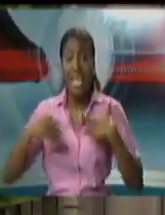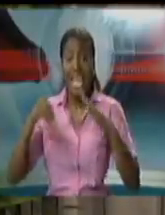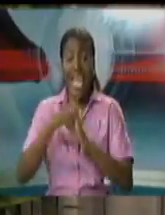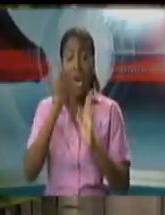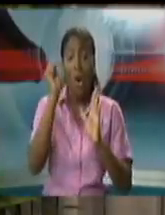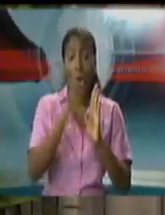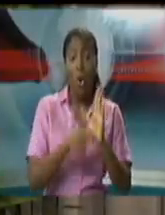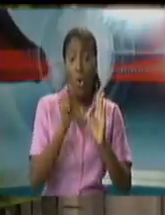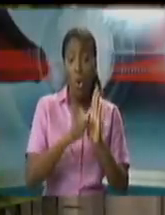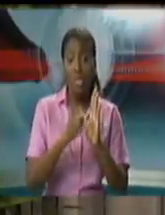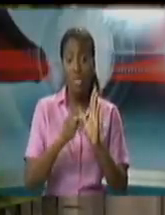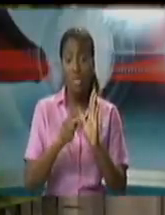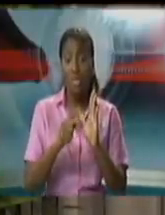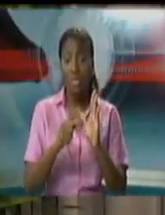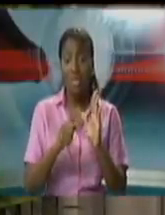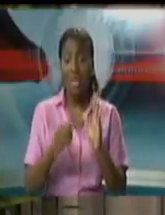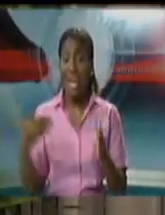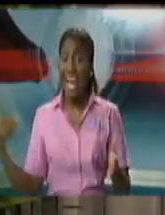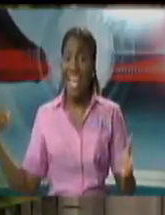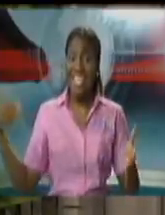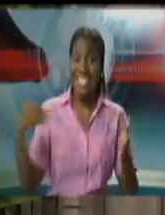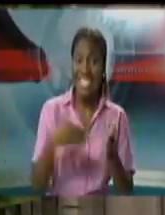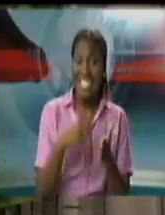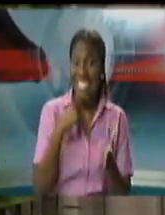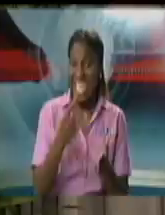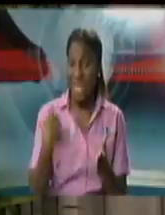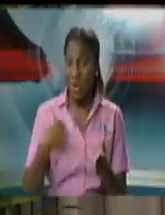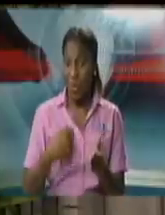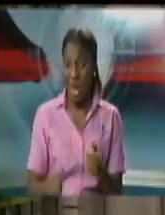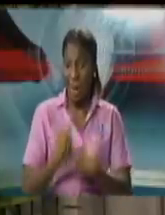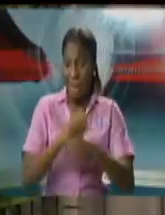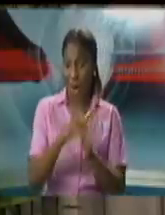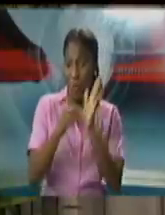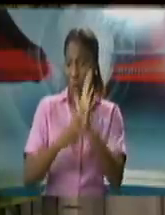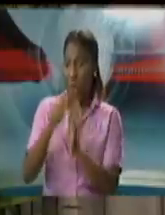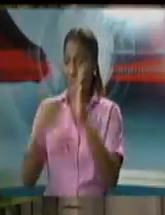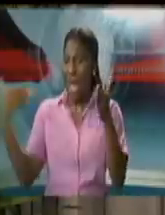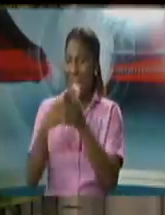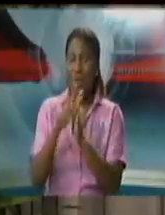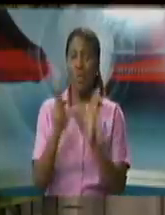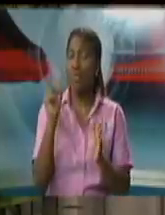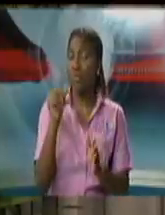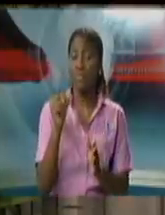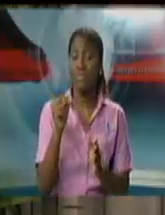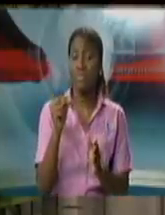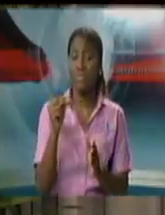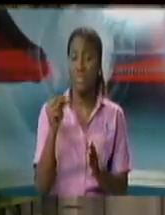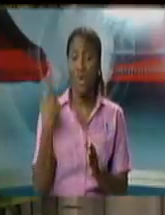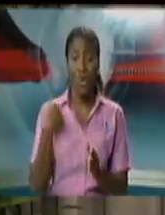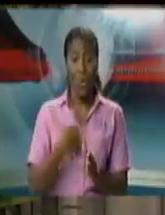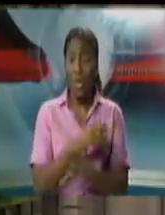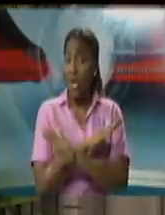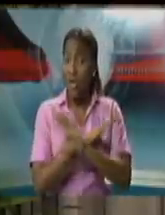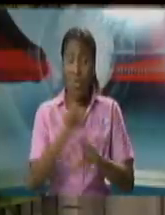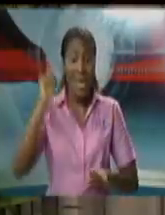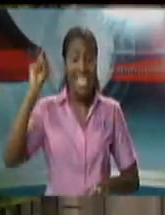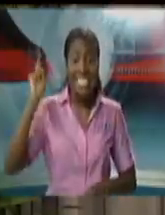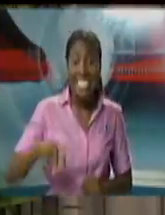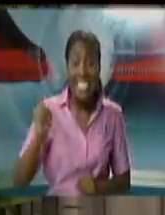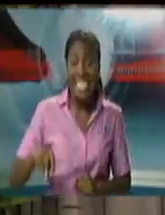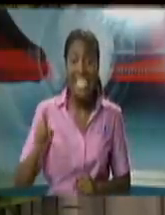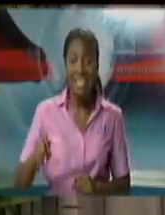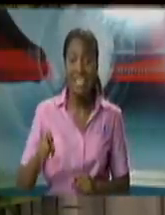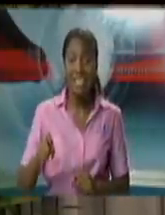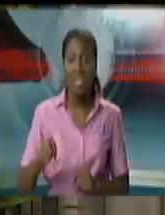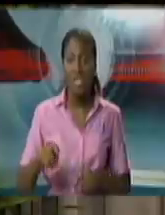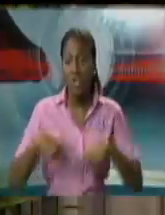as to the bona fides or constitutionality of these laws so we did we did not need nor do we need at all to